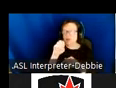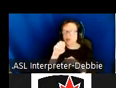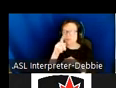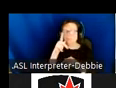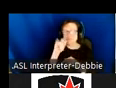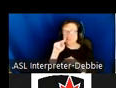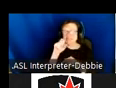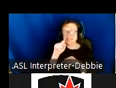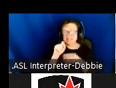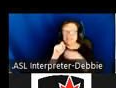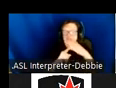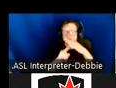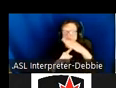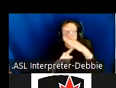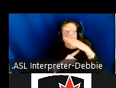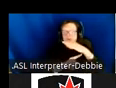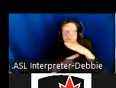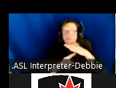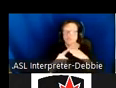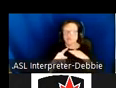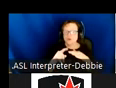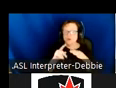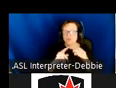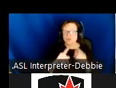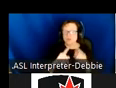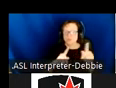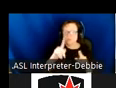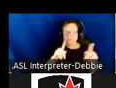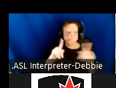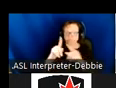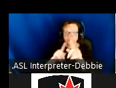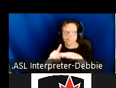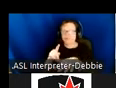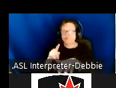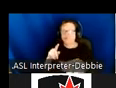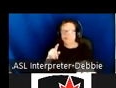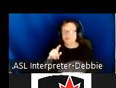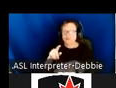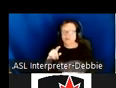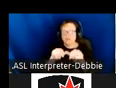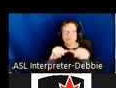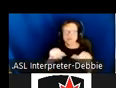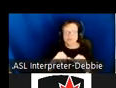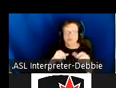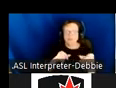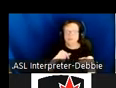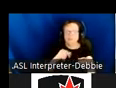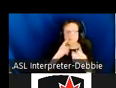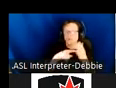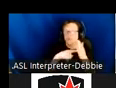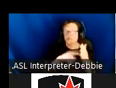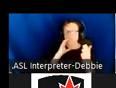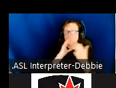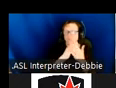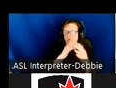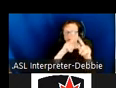that can draw graphics on its surface by raising or lowering the individual pins. The segments and objects detected in a photograph are presented on